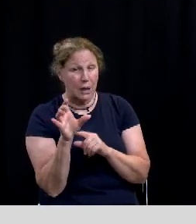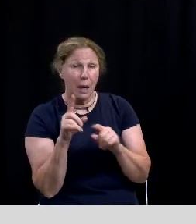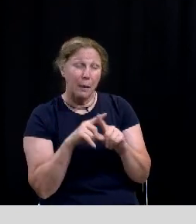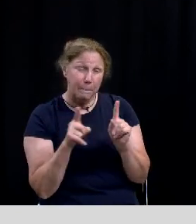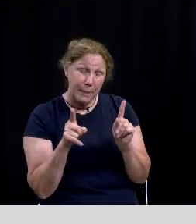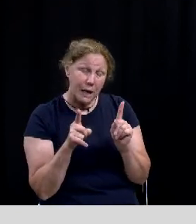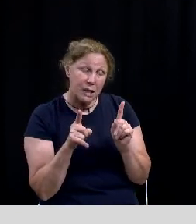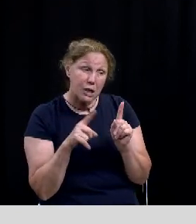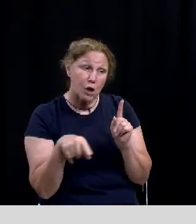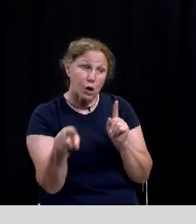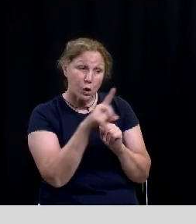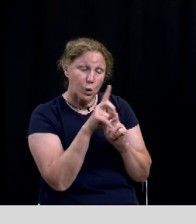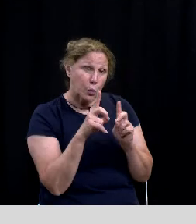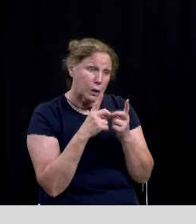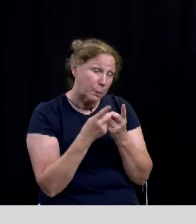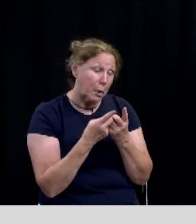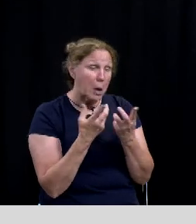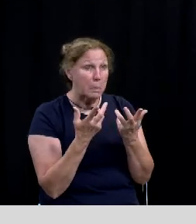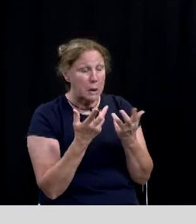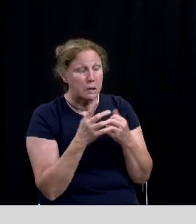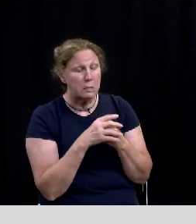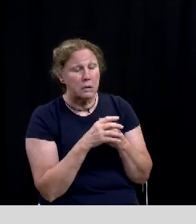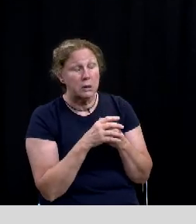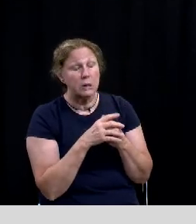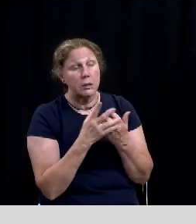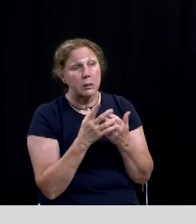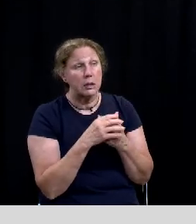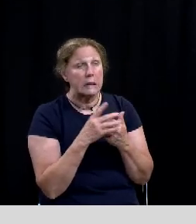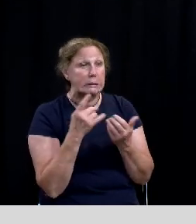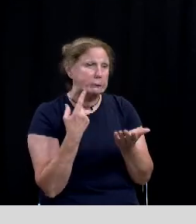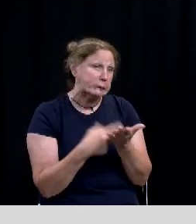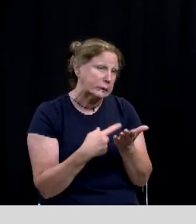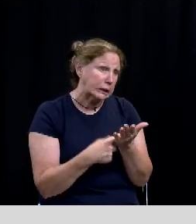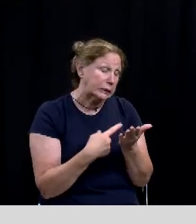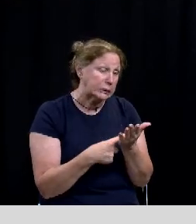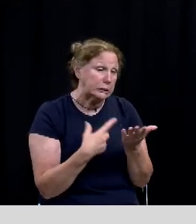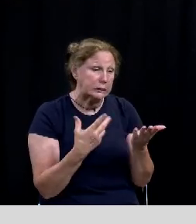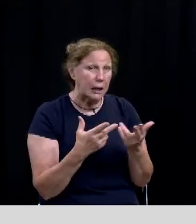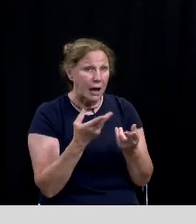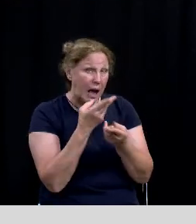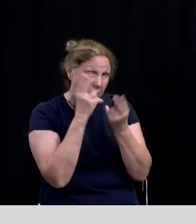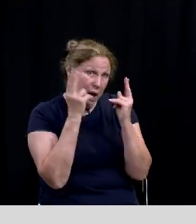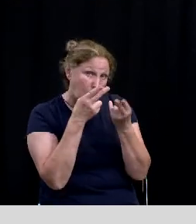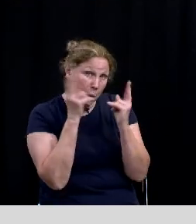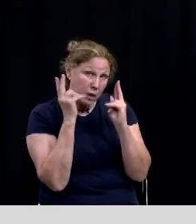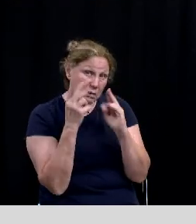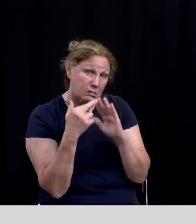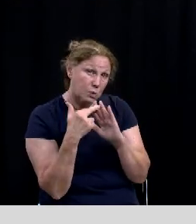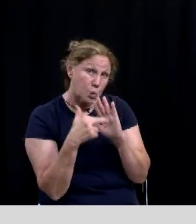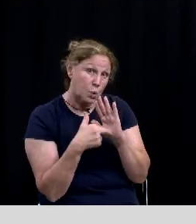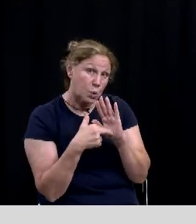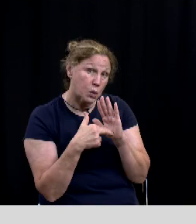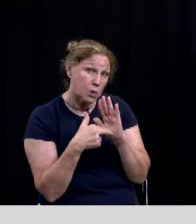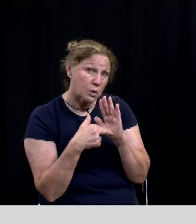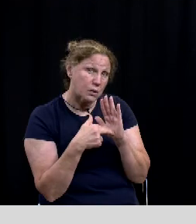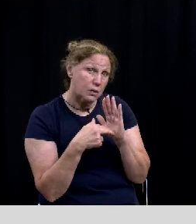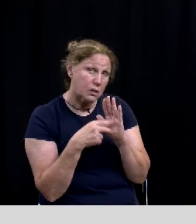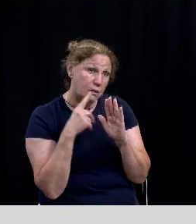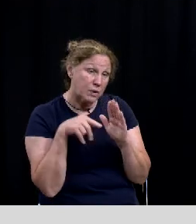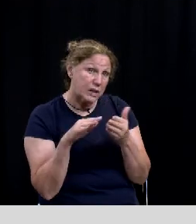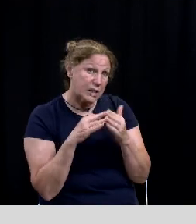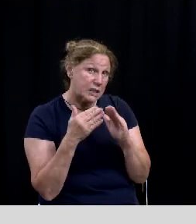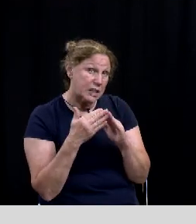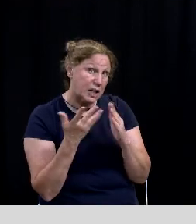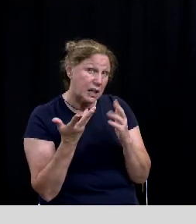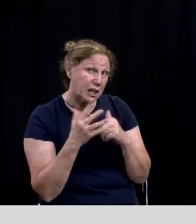you or your department has has discussed halloween protocols coming on behalf of the city as